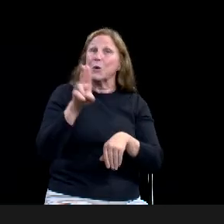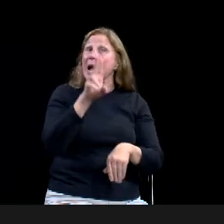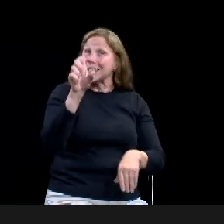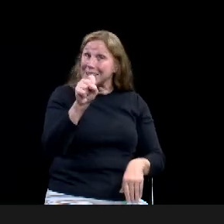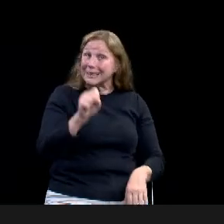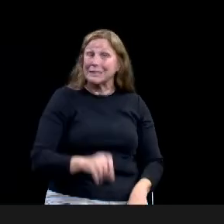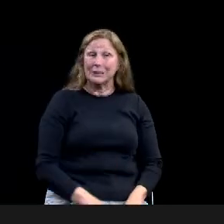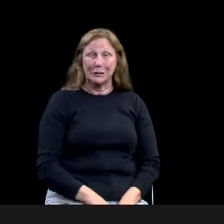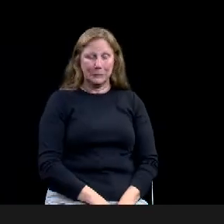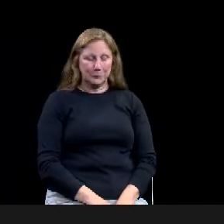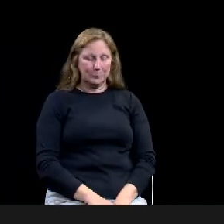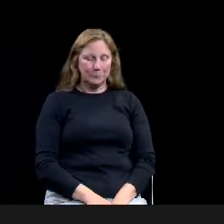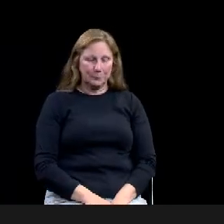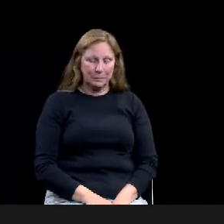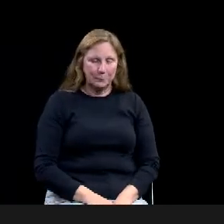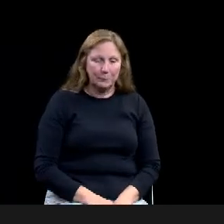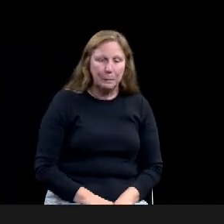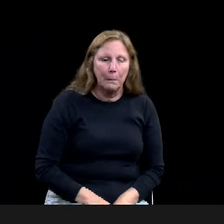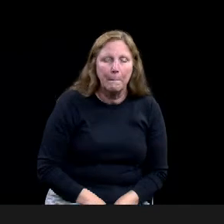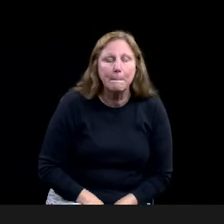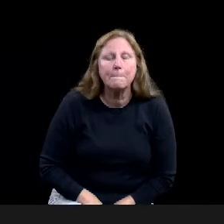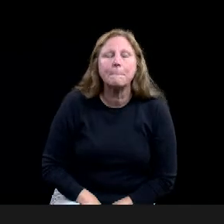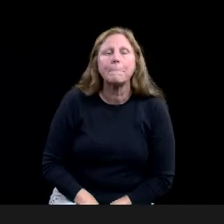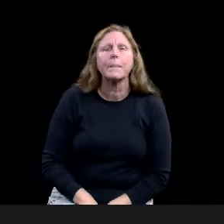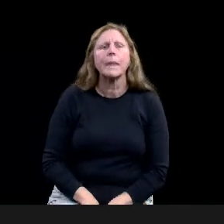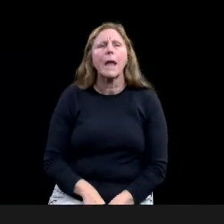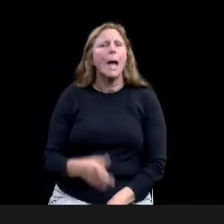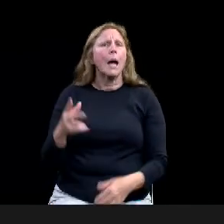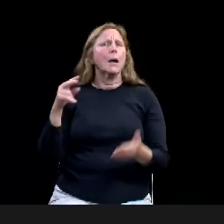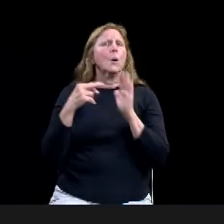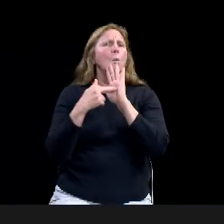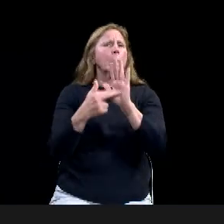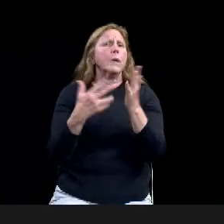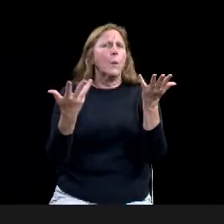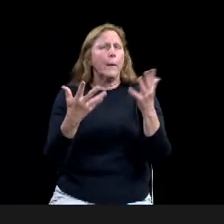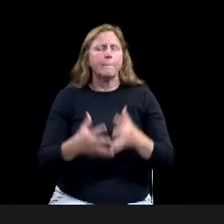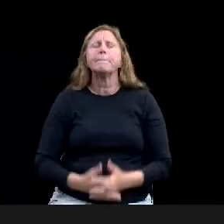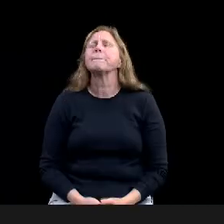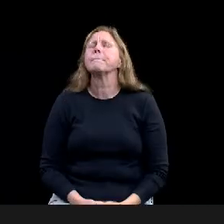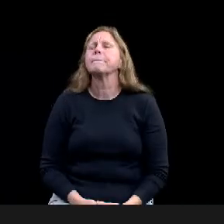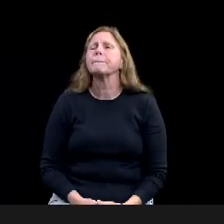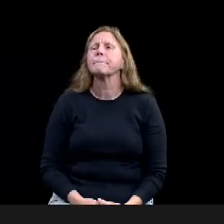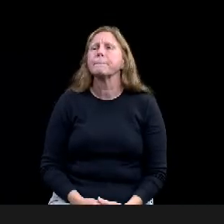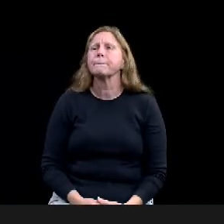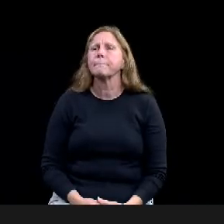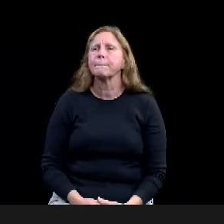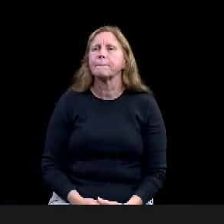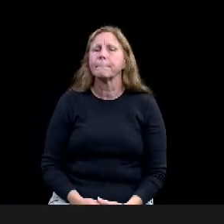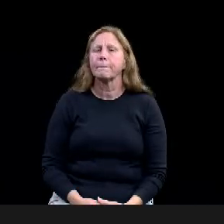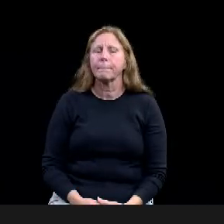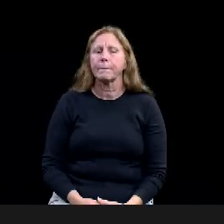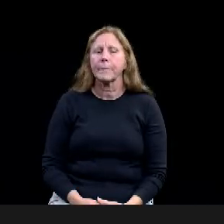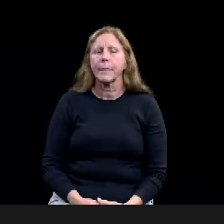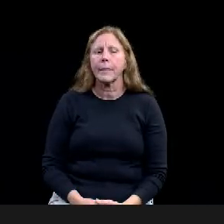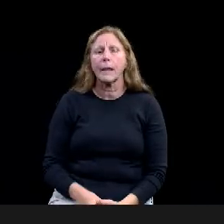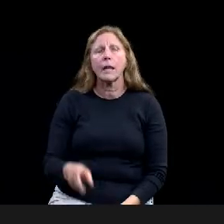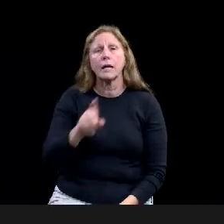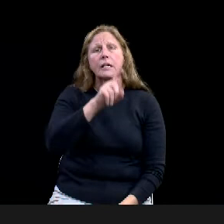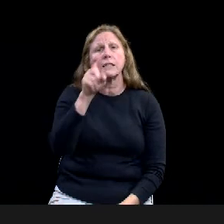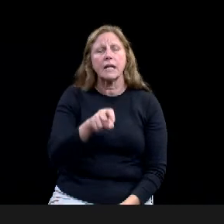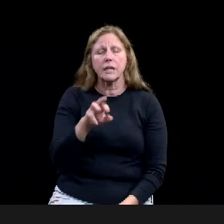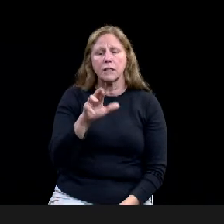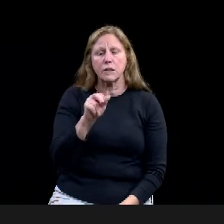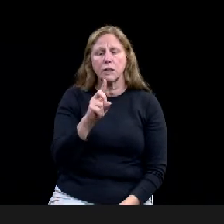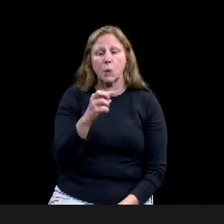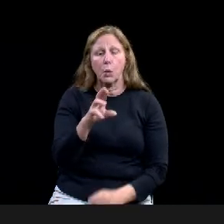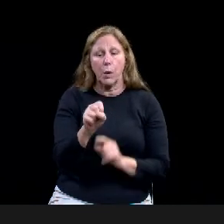The Texas Rangers are the oldest statewide productive and investigative law enforcement agency in the United States. They've served